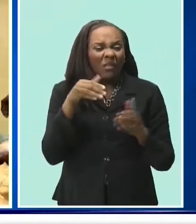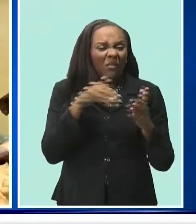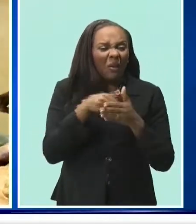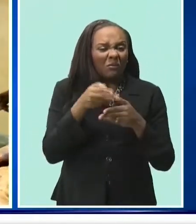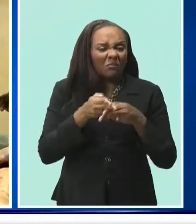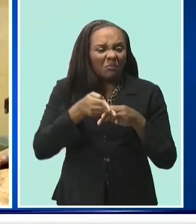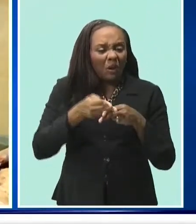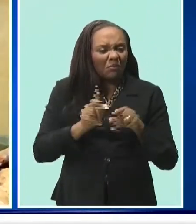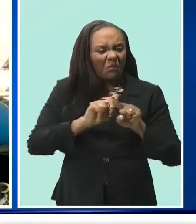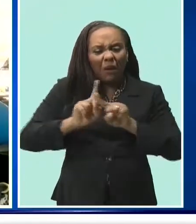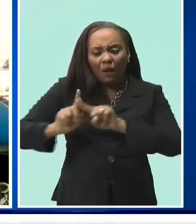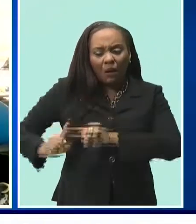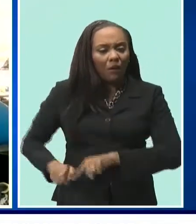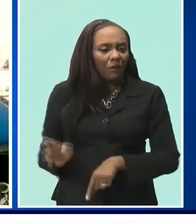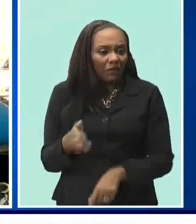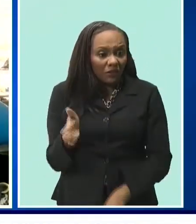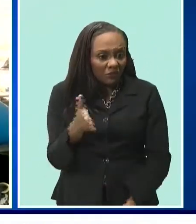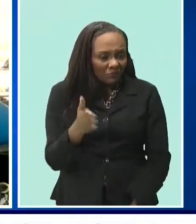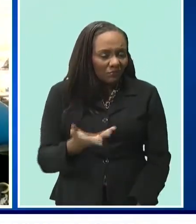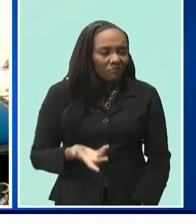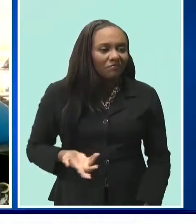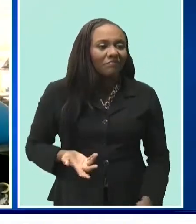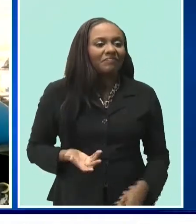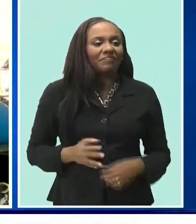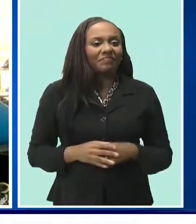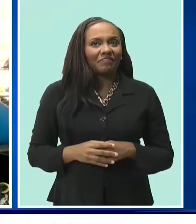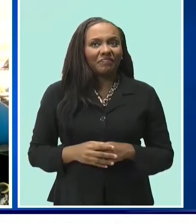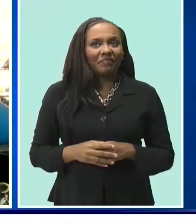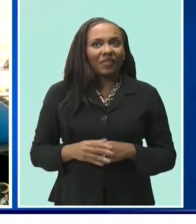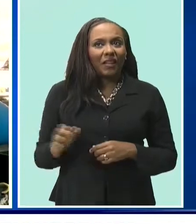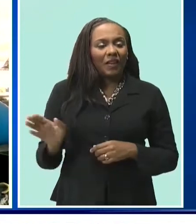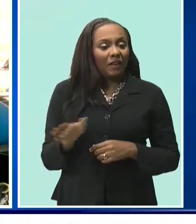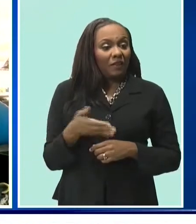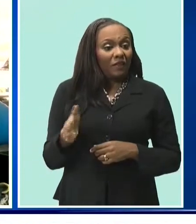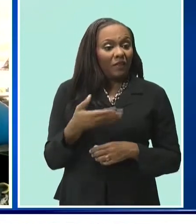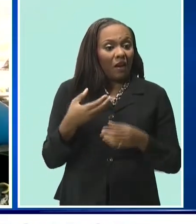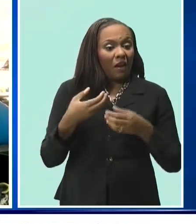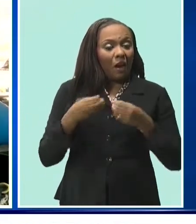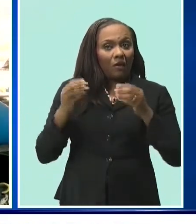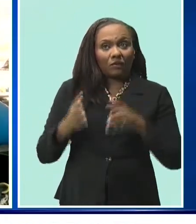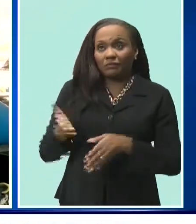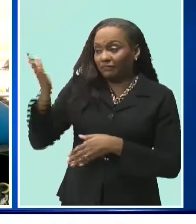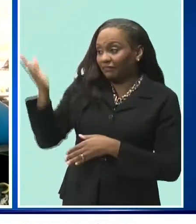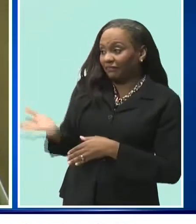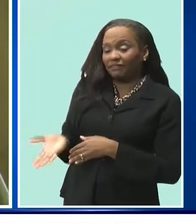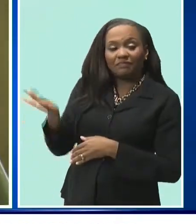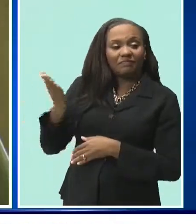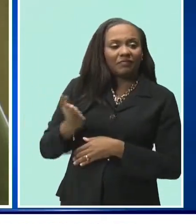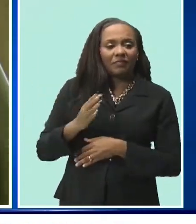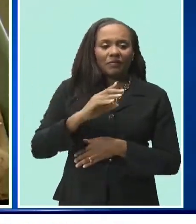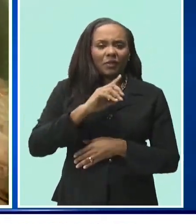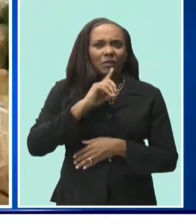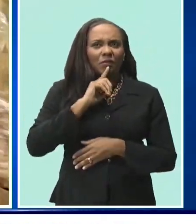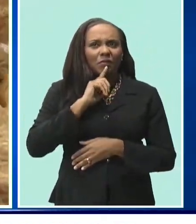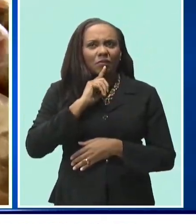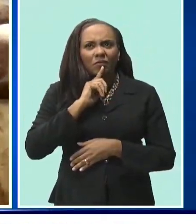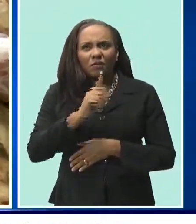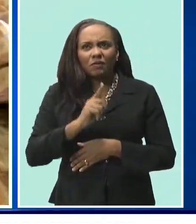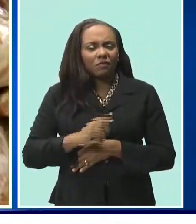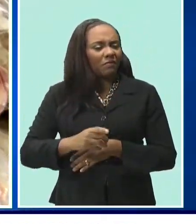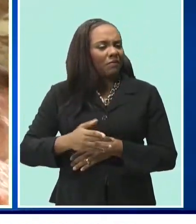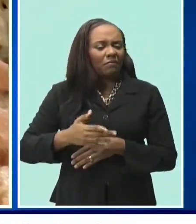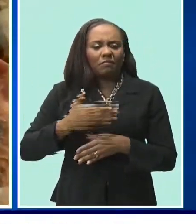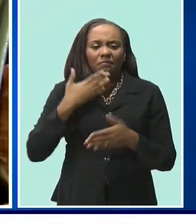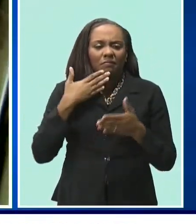of a variety of fish. A fisheries officer with the United Nations FAO Carlos Fuentevelas says it's a model for